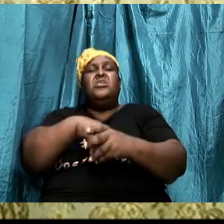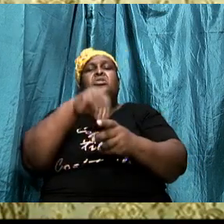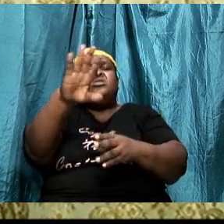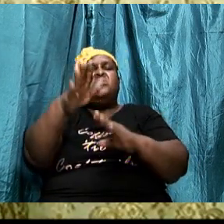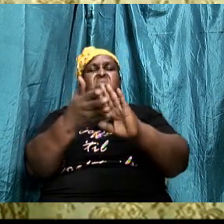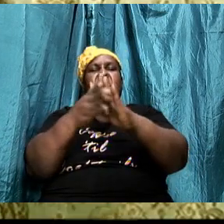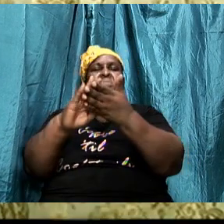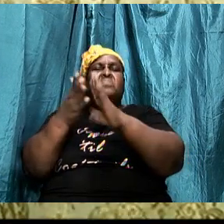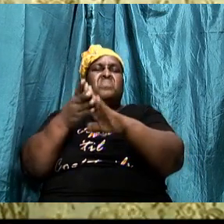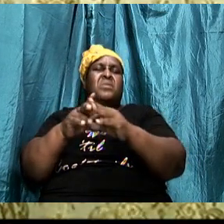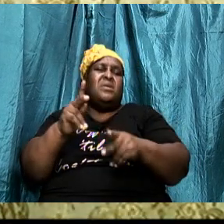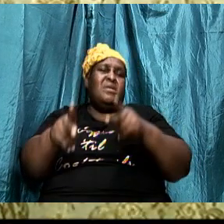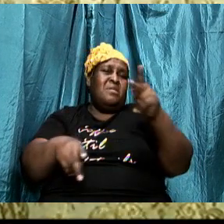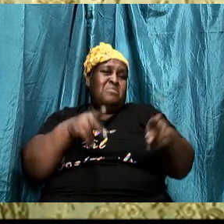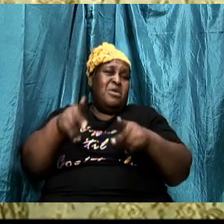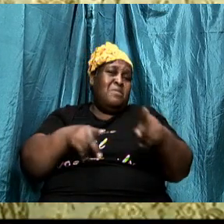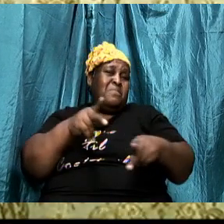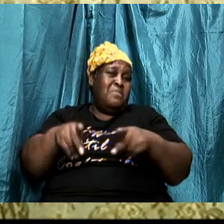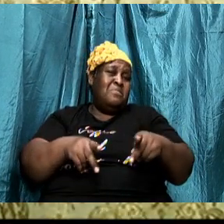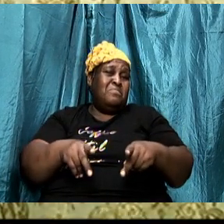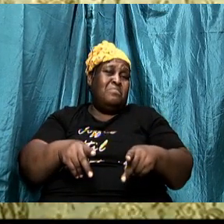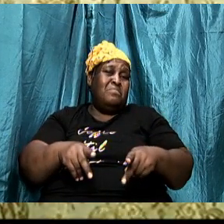the people could be illiterate